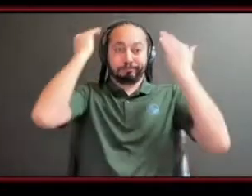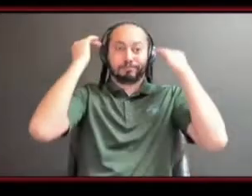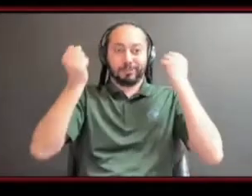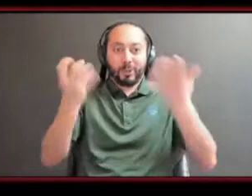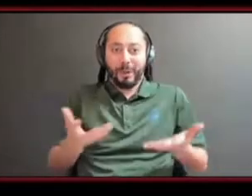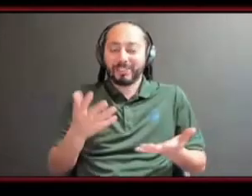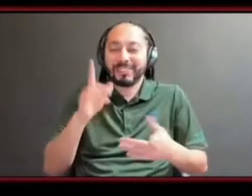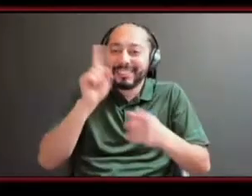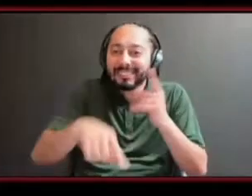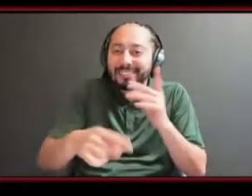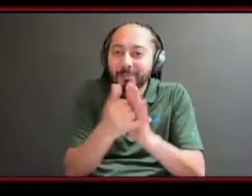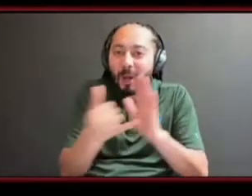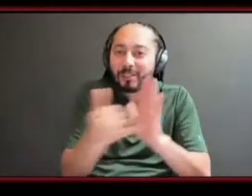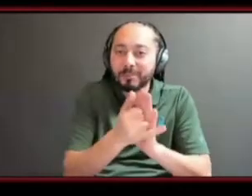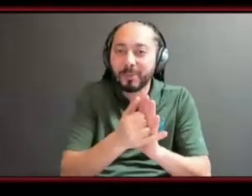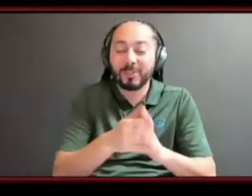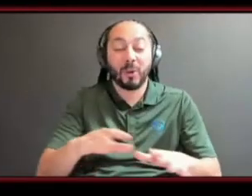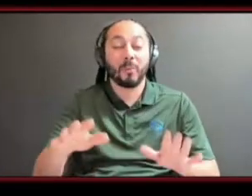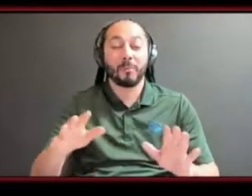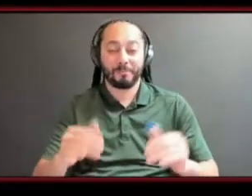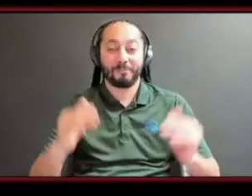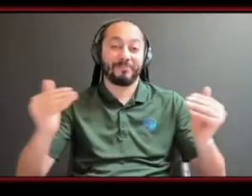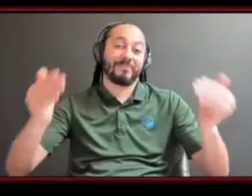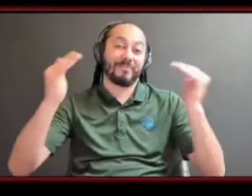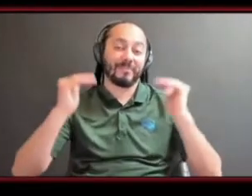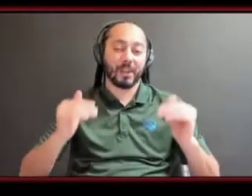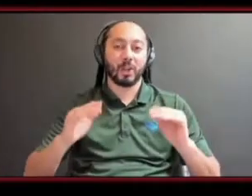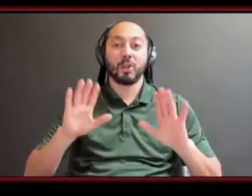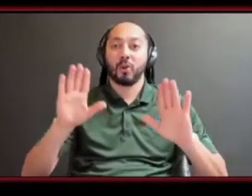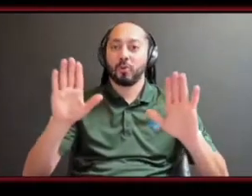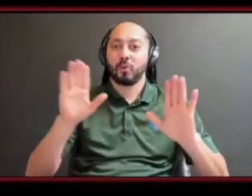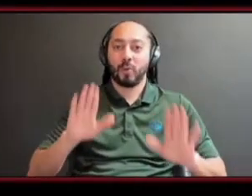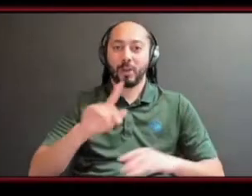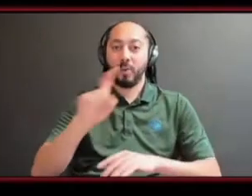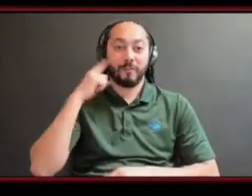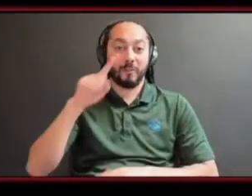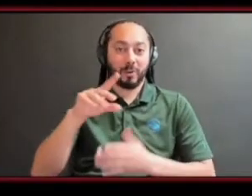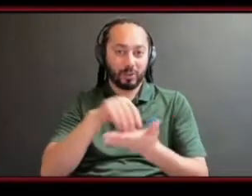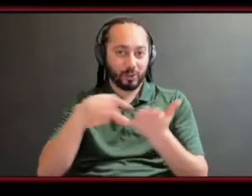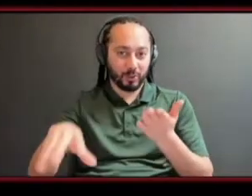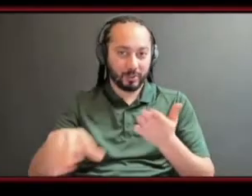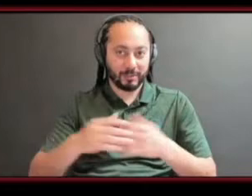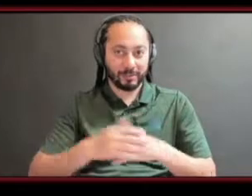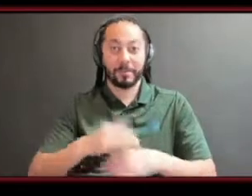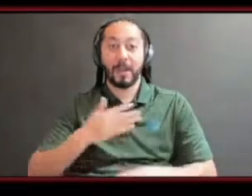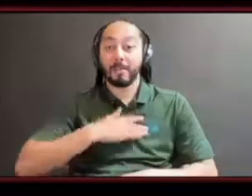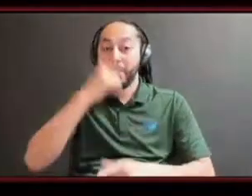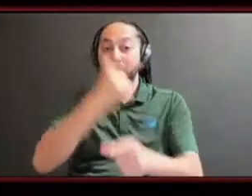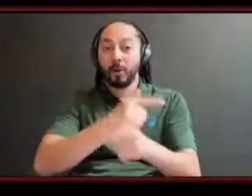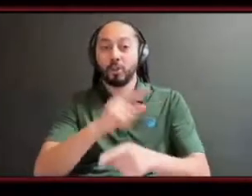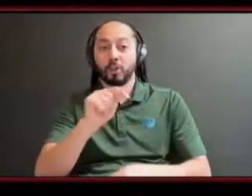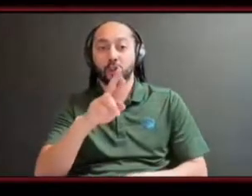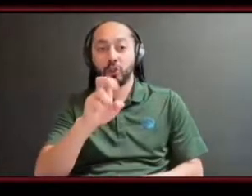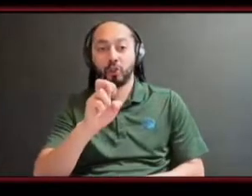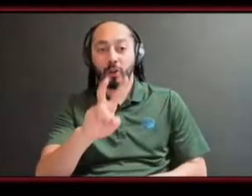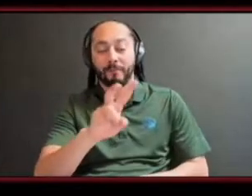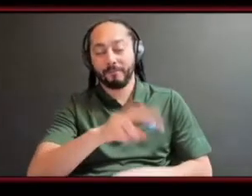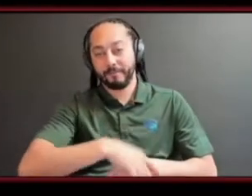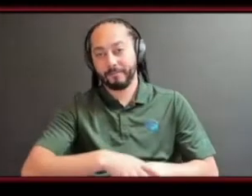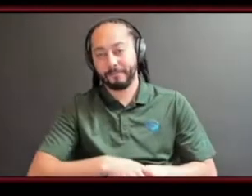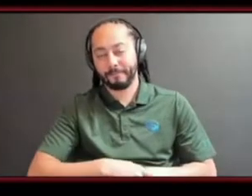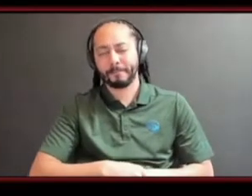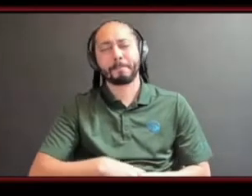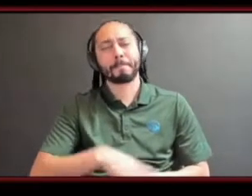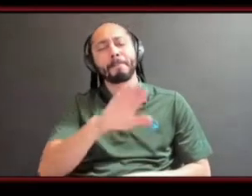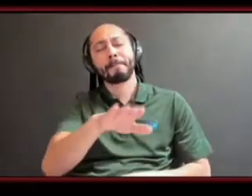this is a really good question um for students uh this one is directed uh to my brother trevor um what advice would you give a